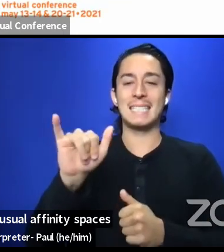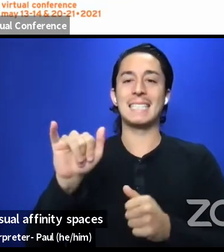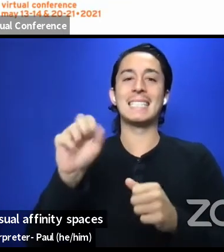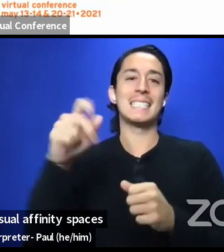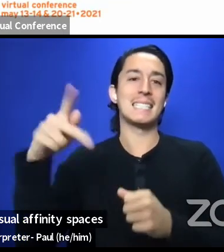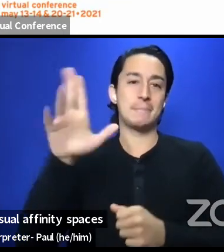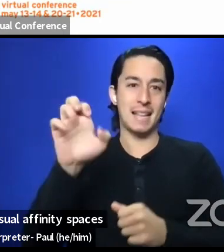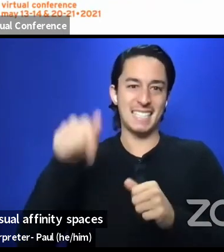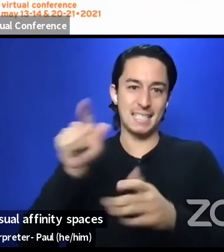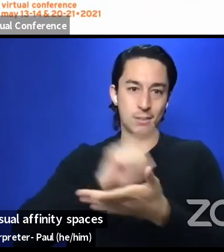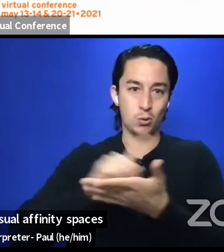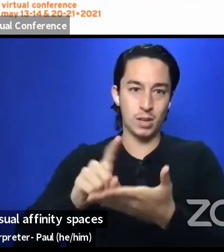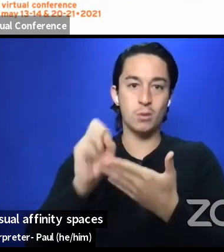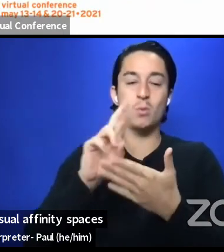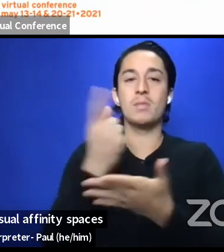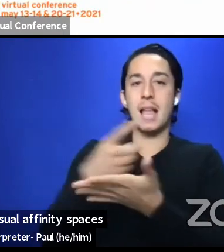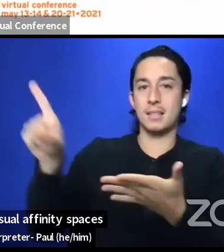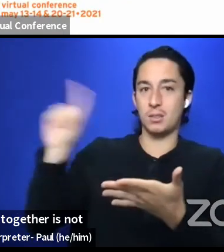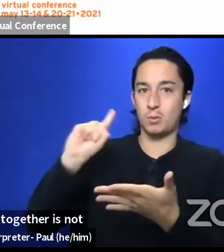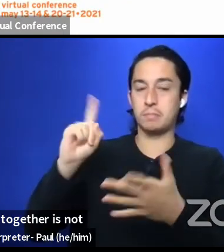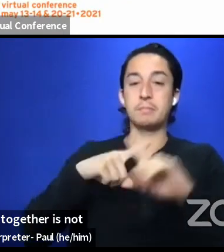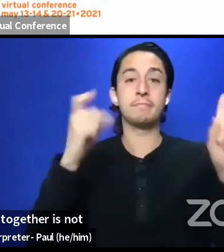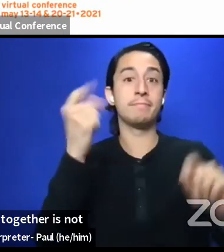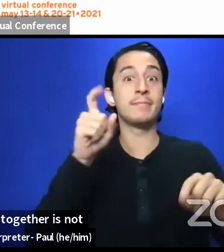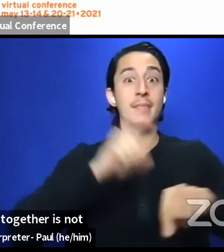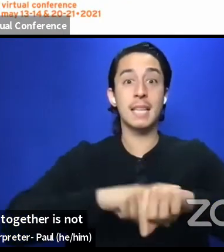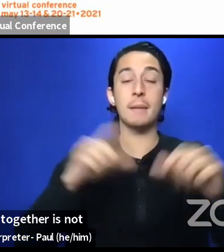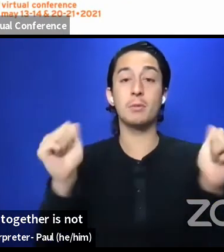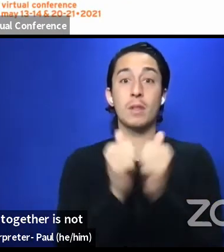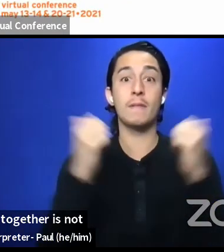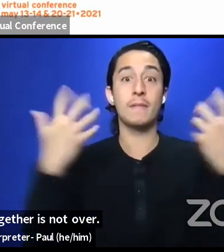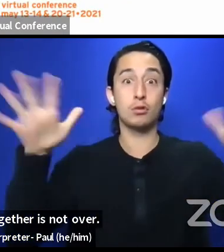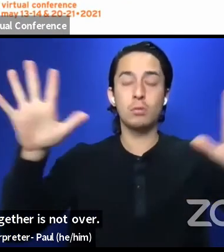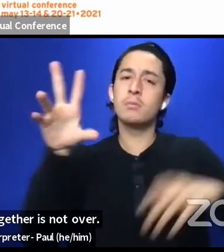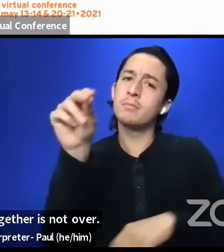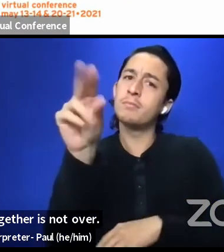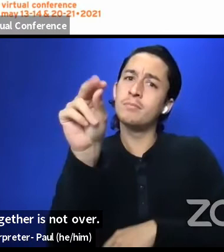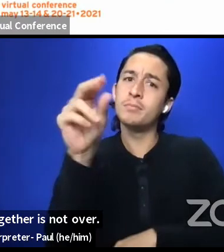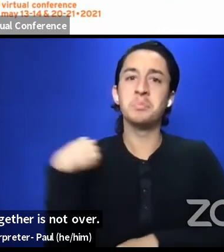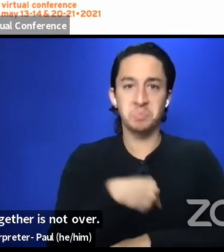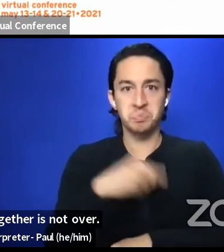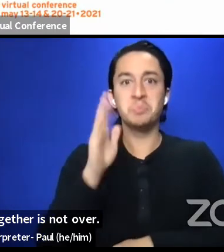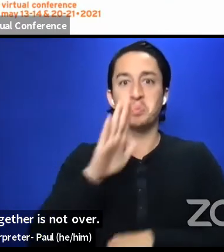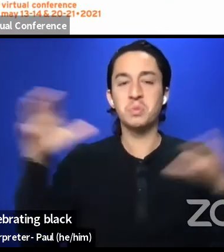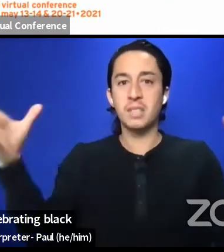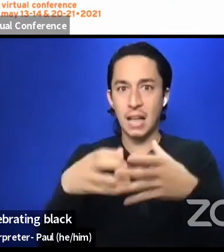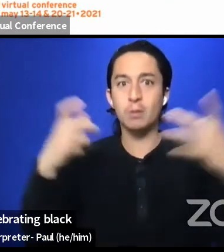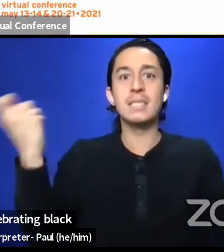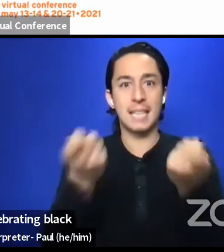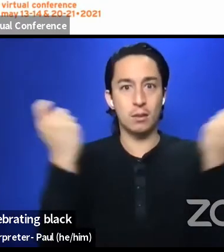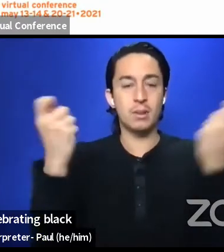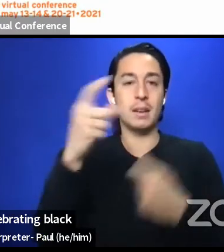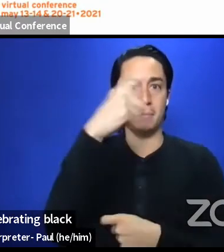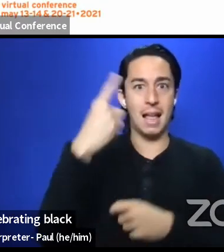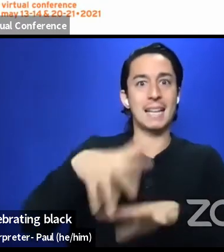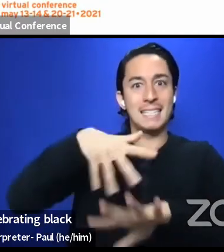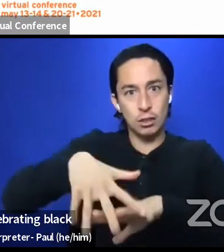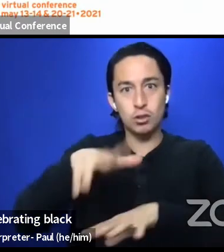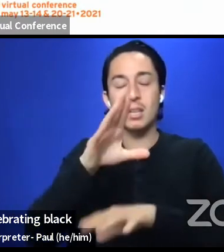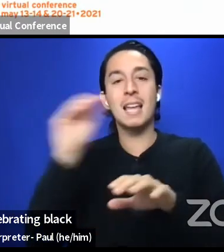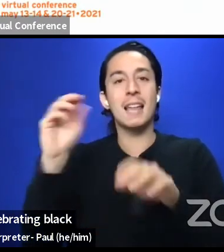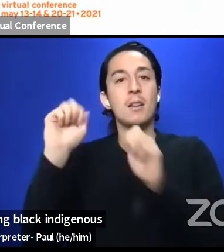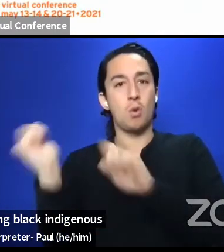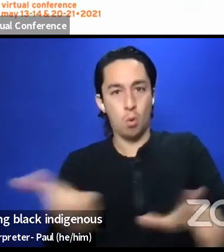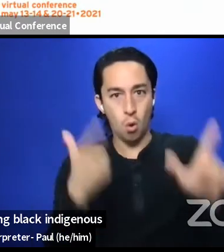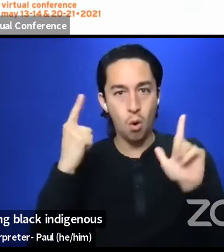last, but our time together is not over. We will be gathering and celebrating Black, Indigenous, and all people of color,